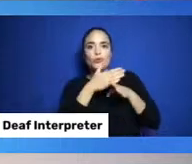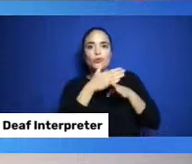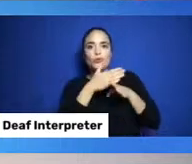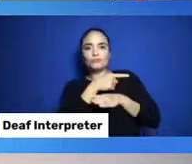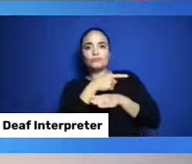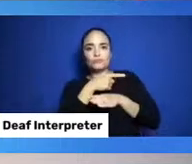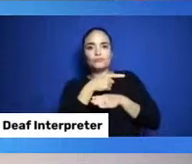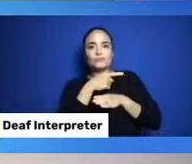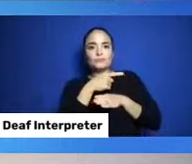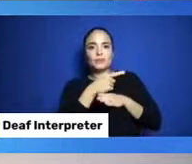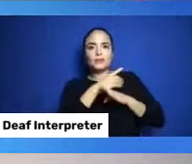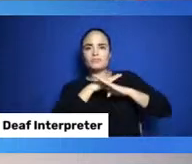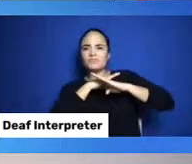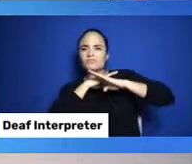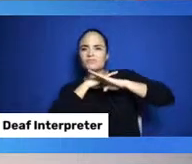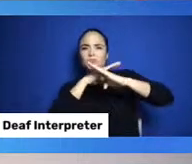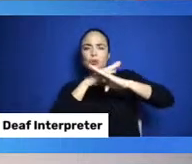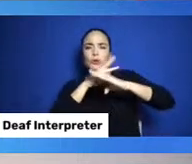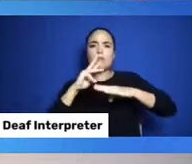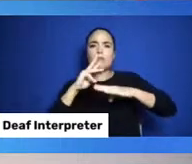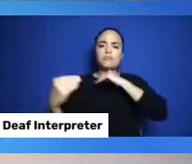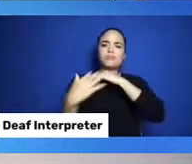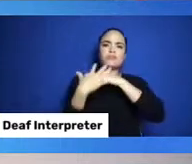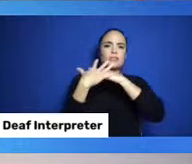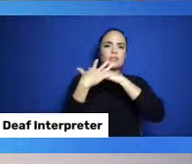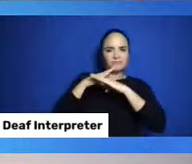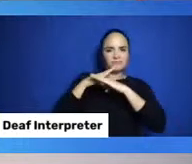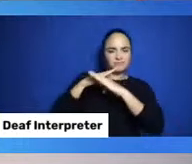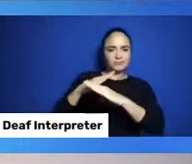And so, I really like that bent wood box.